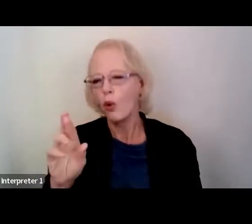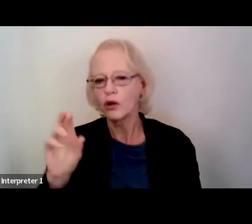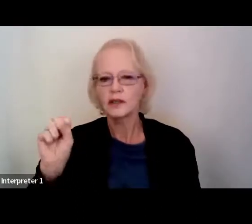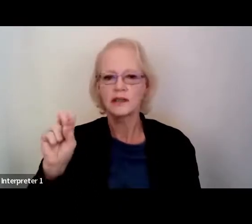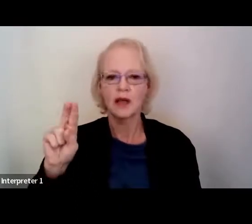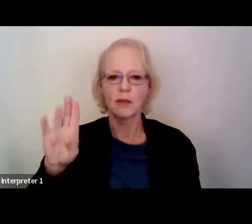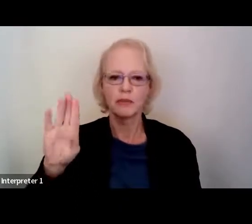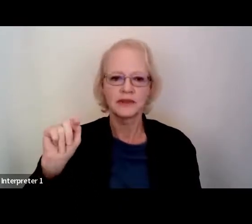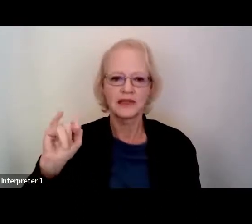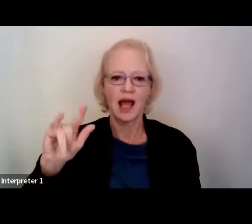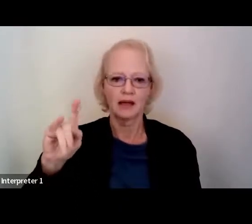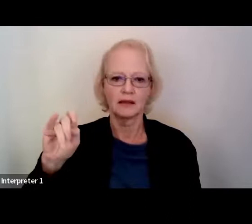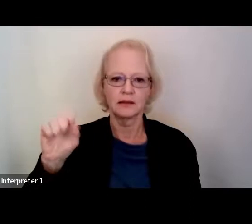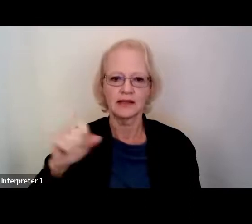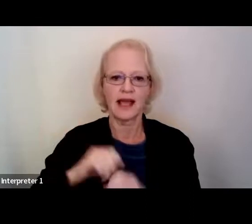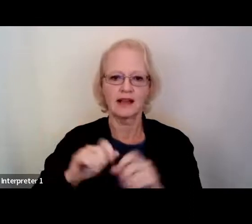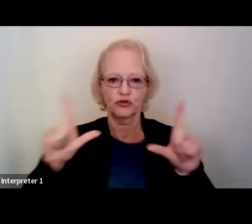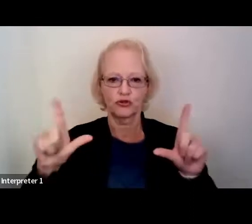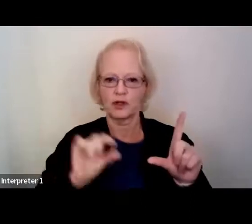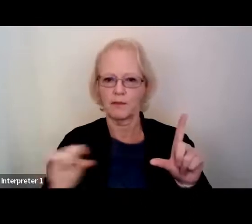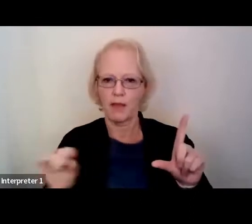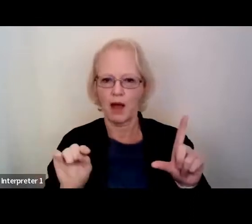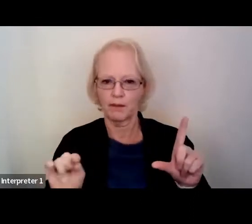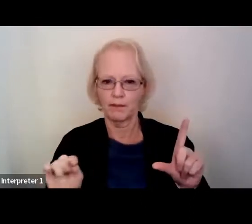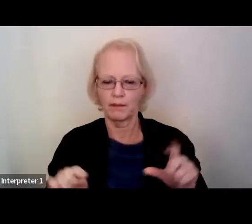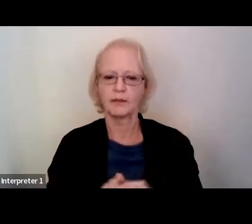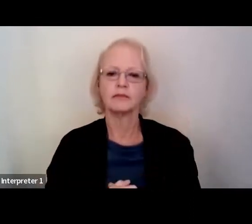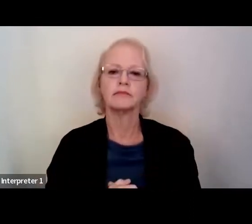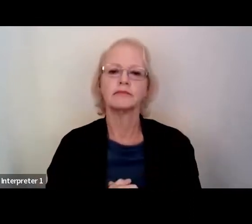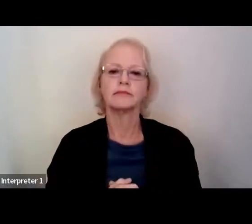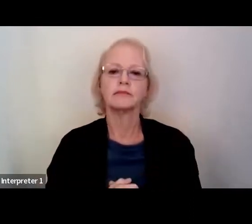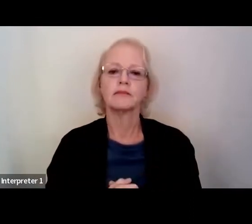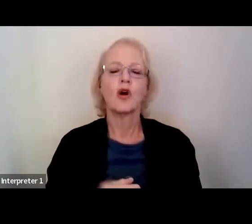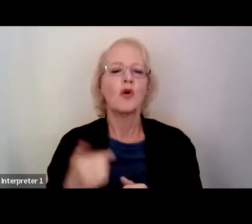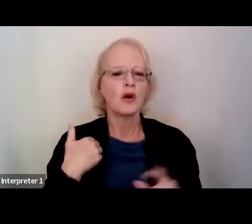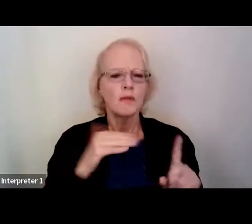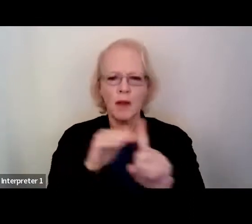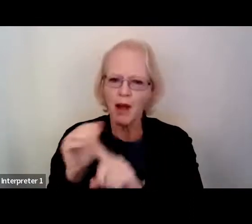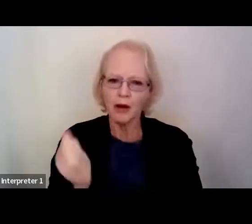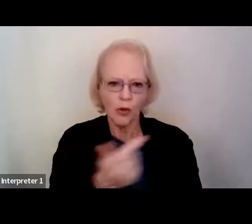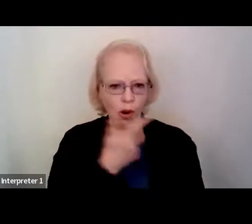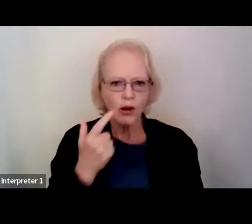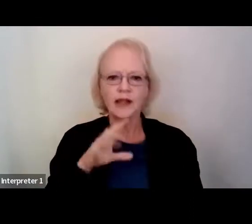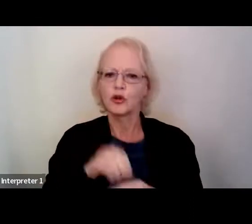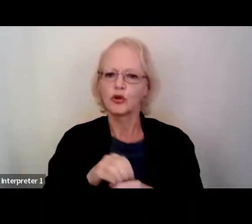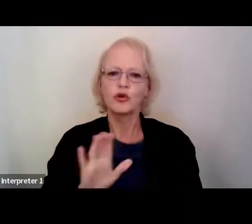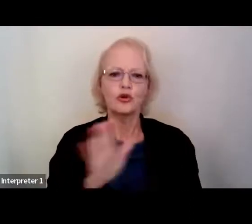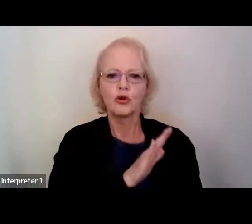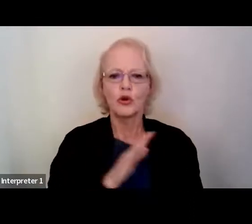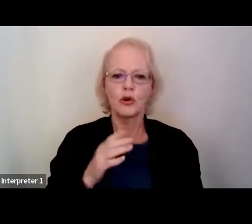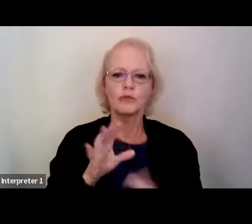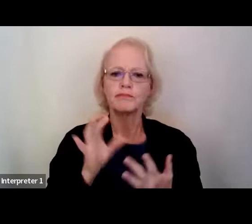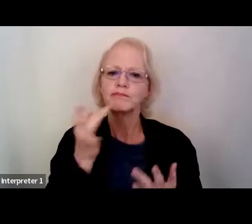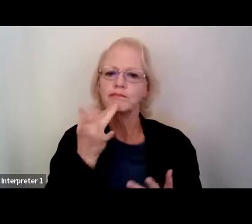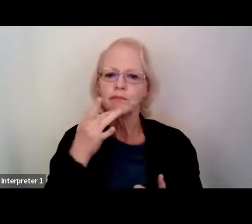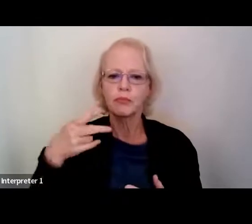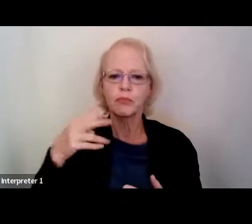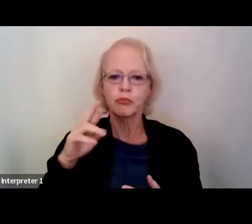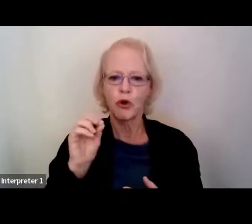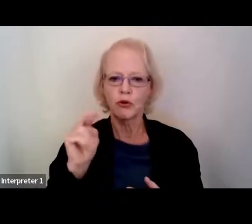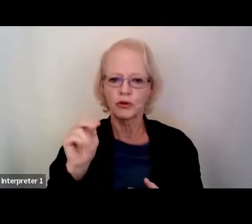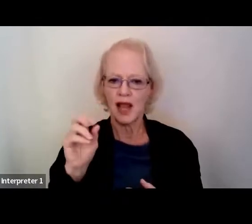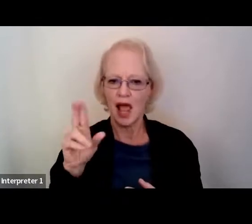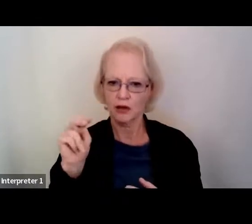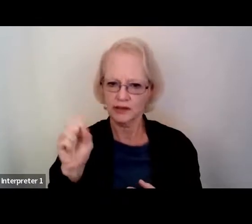screen. And we'd like to remind all of our panelists to include their pronouns and provide a brief visual description of themselves